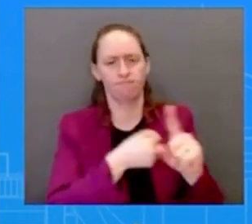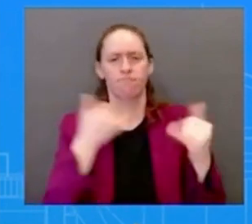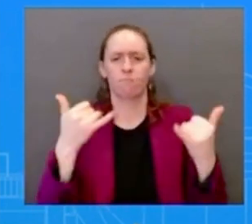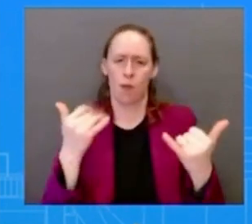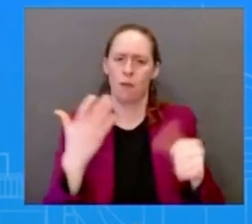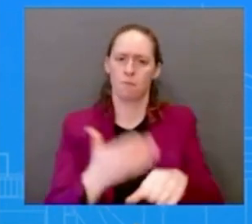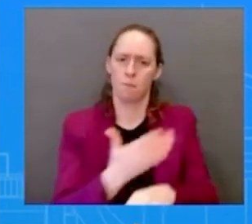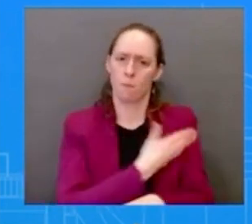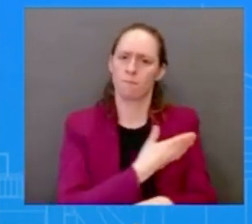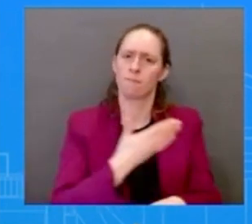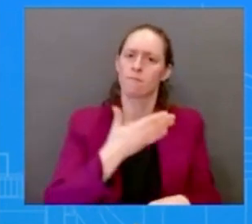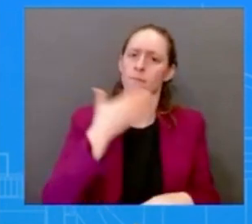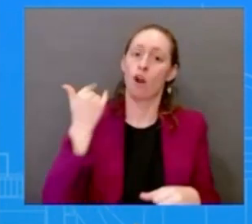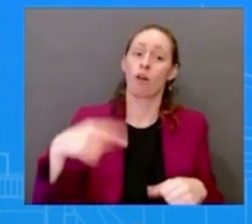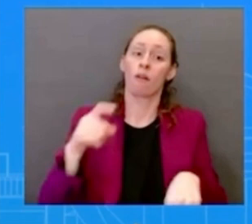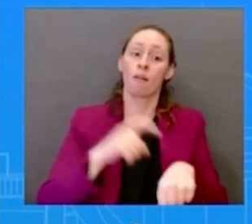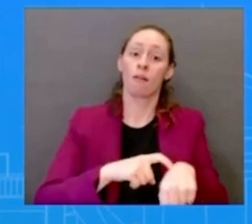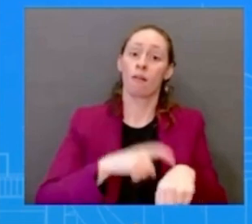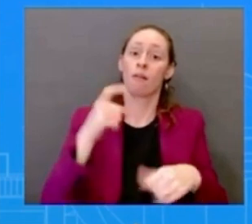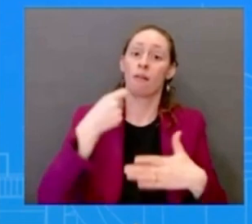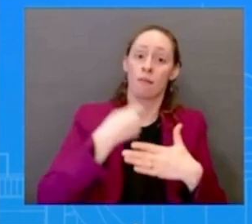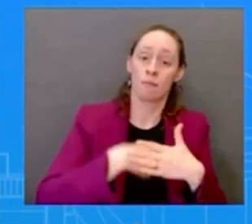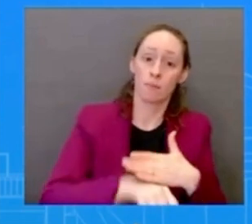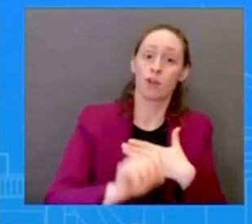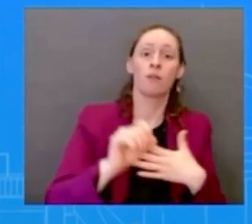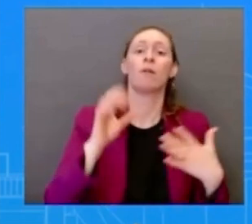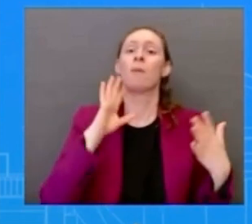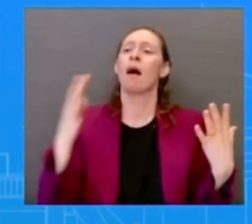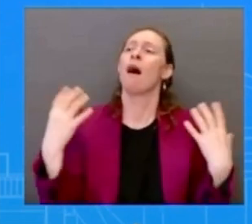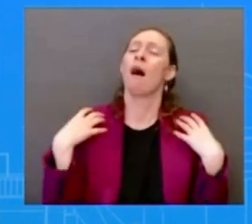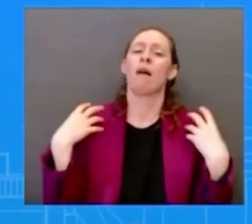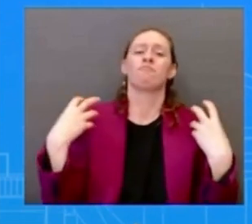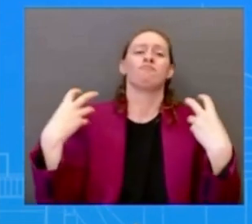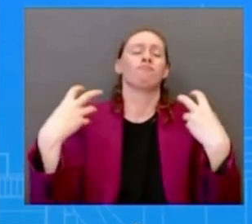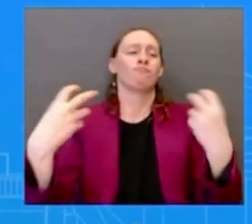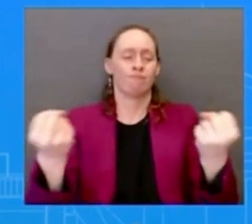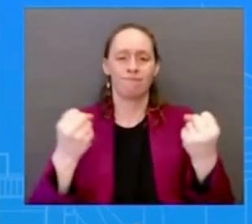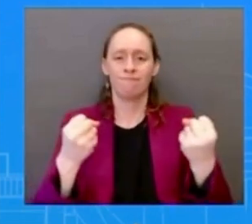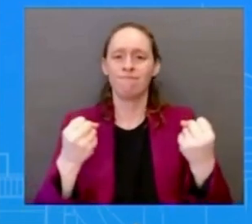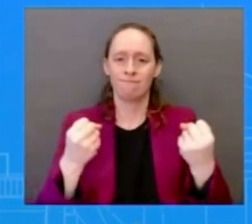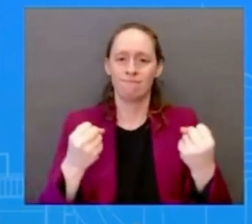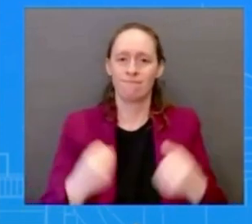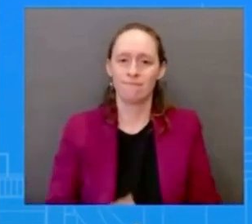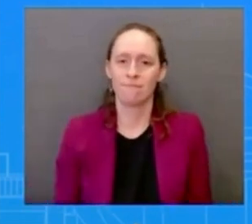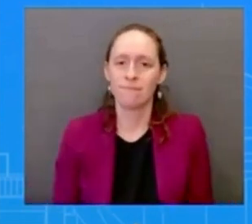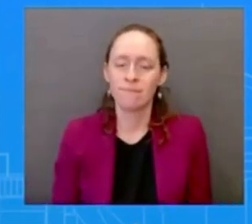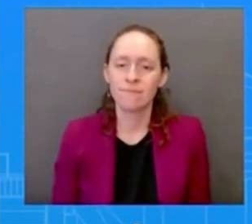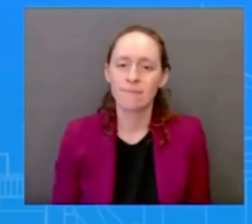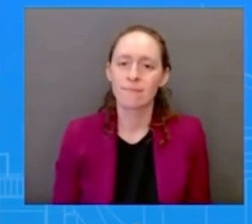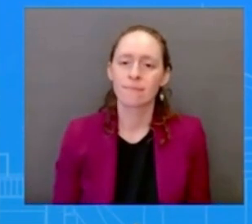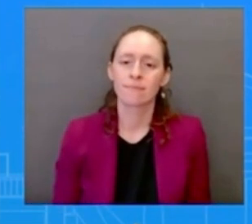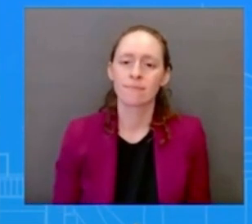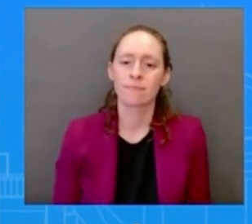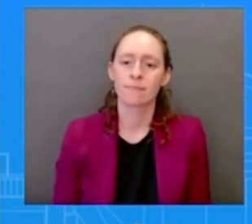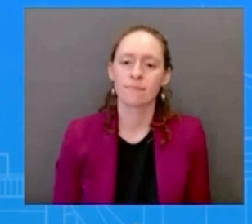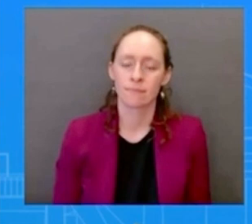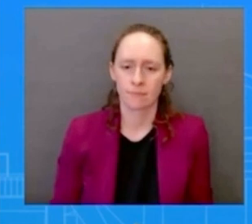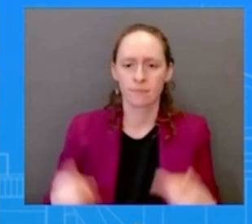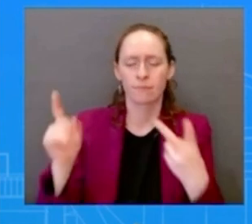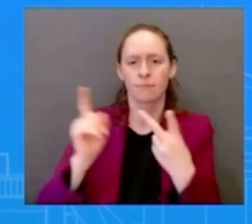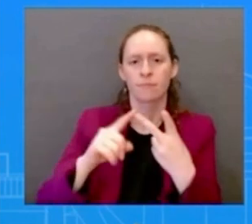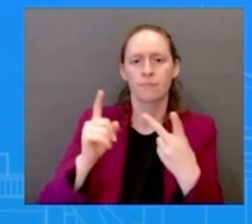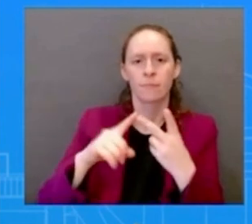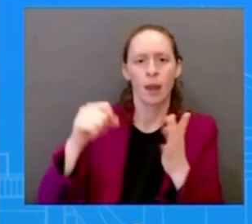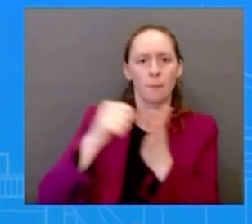questions first on the abortion pill in the texas case what happens to disadvantaged